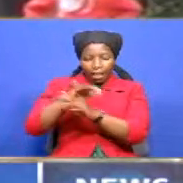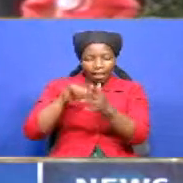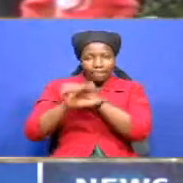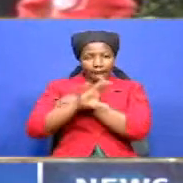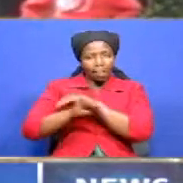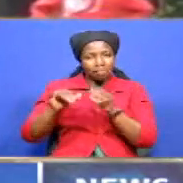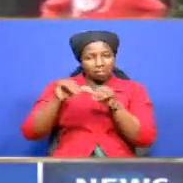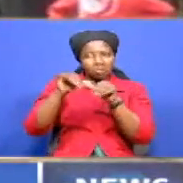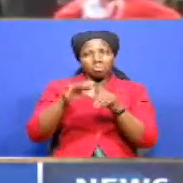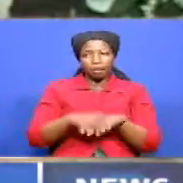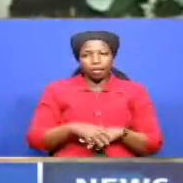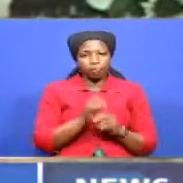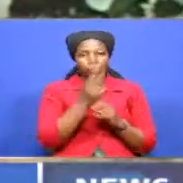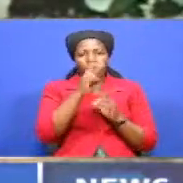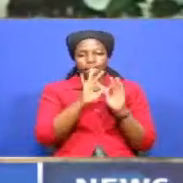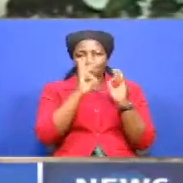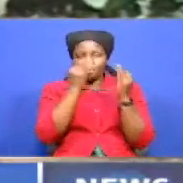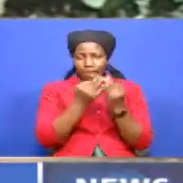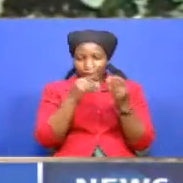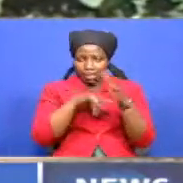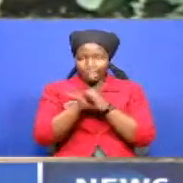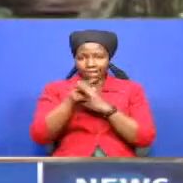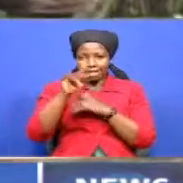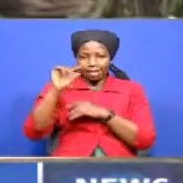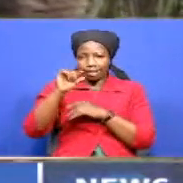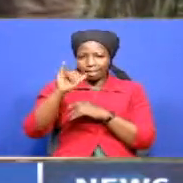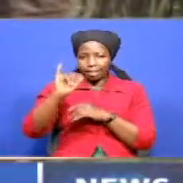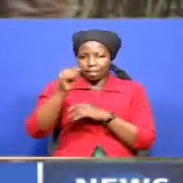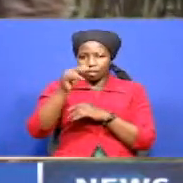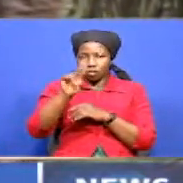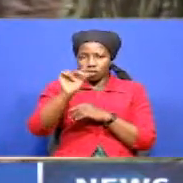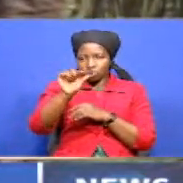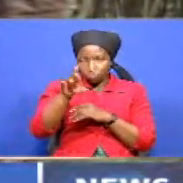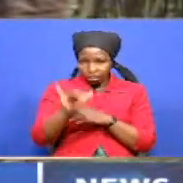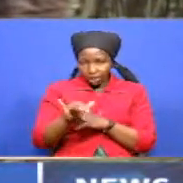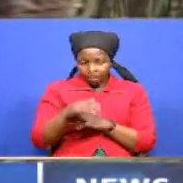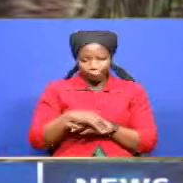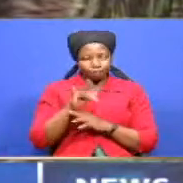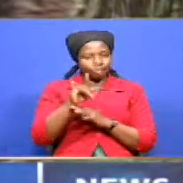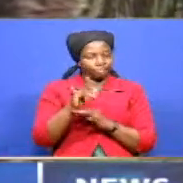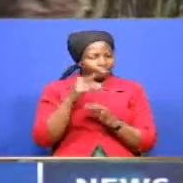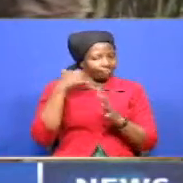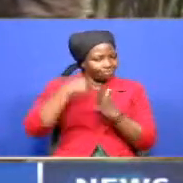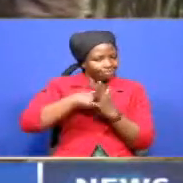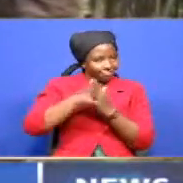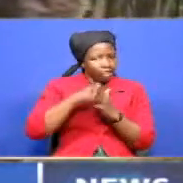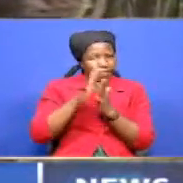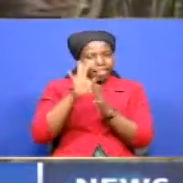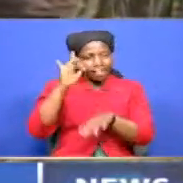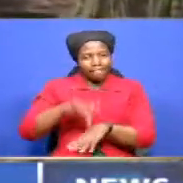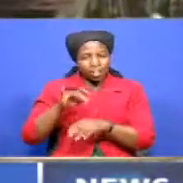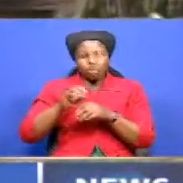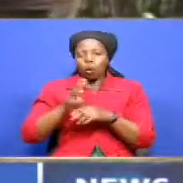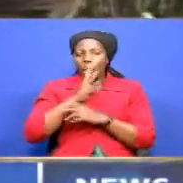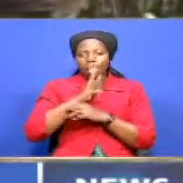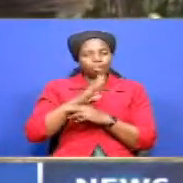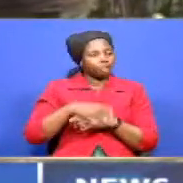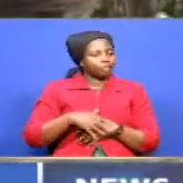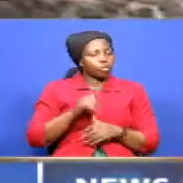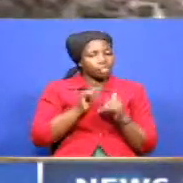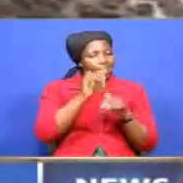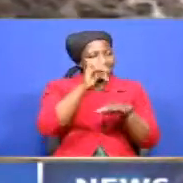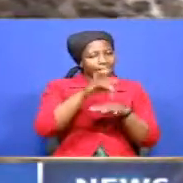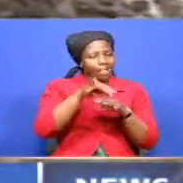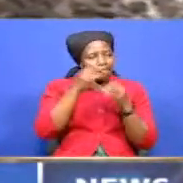12 families in Mitahatog Idunguri sub county now grappling with the effects of the rain waters that have affected thousands in the country